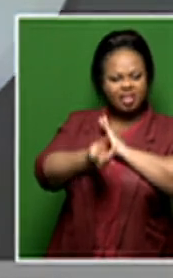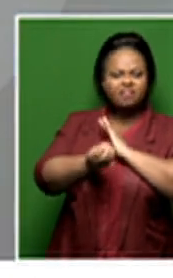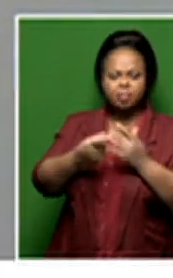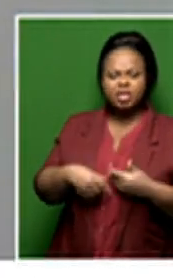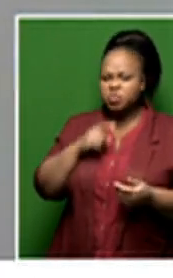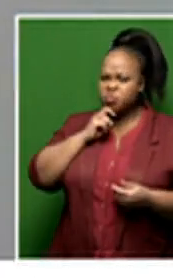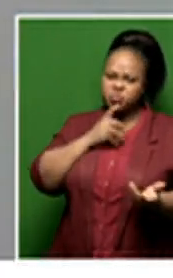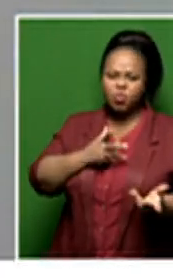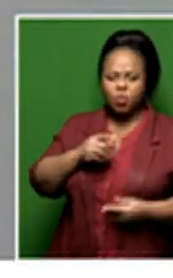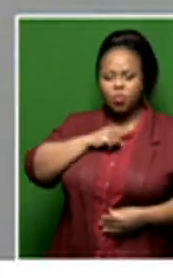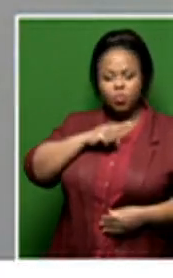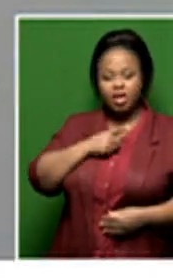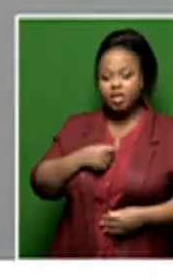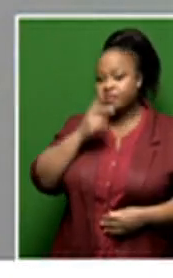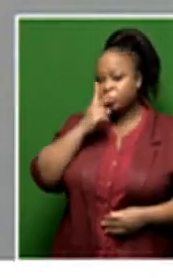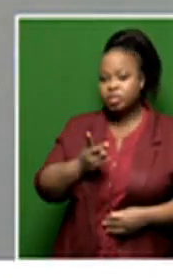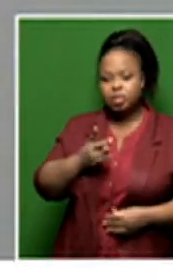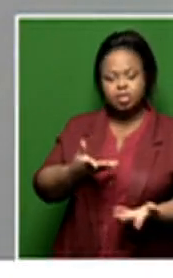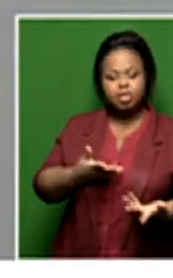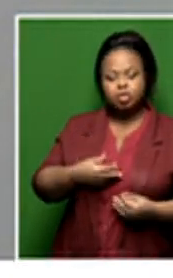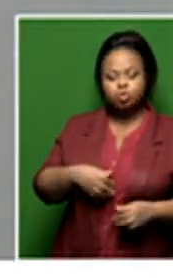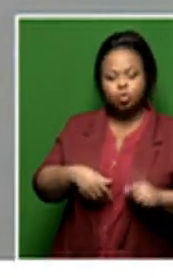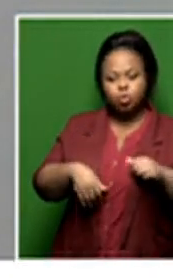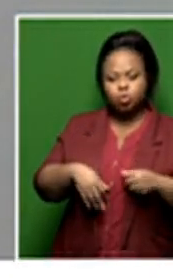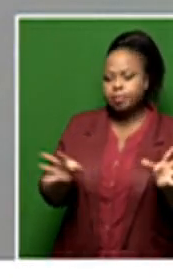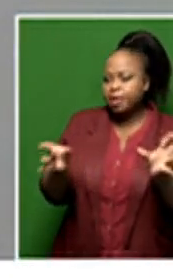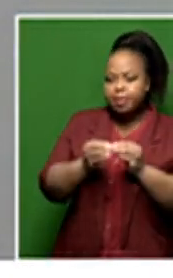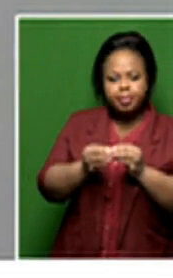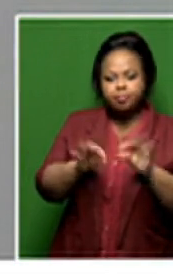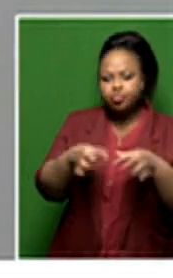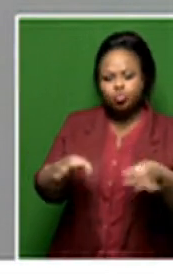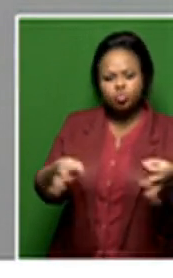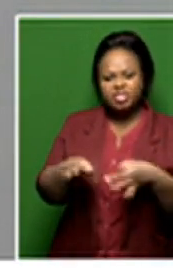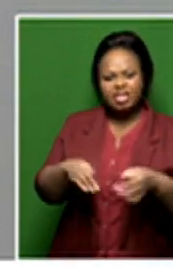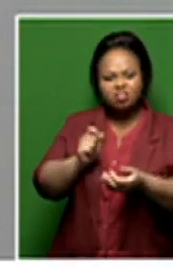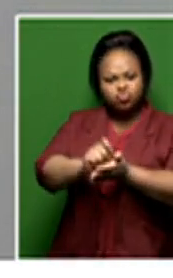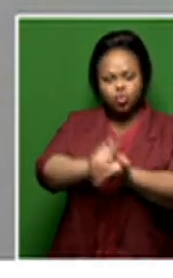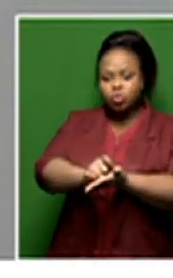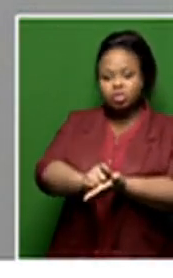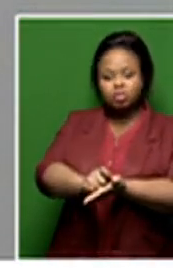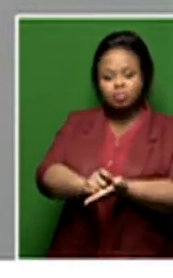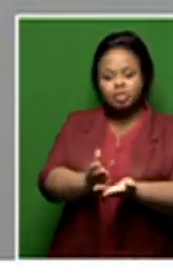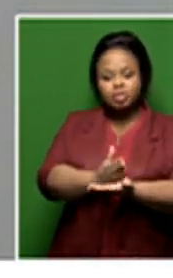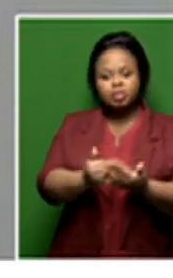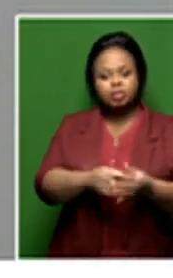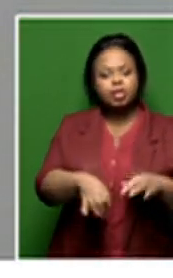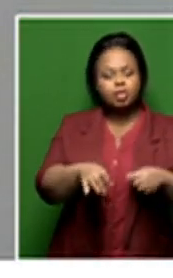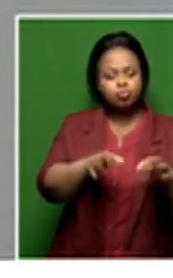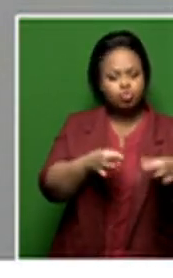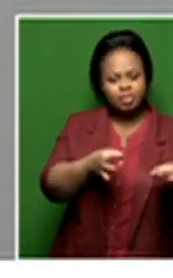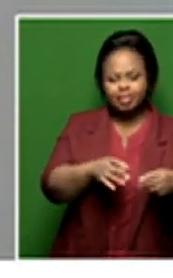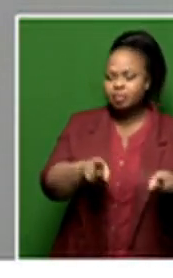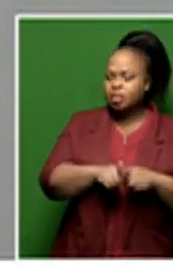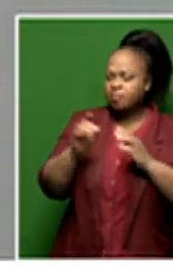if you look at his, you know, compositional output, he not only wrote secular music, he also